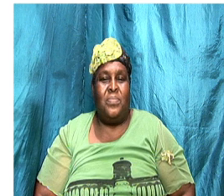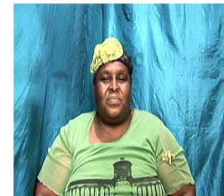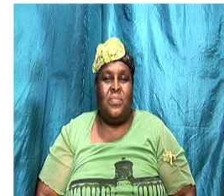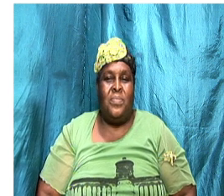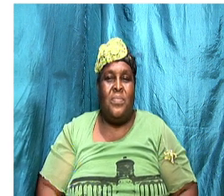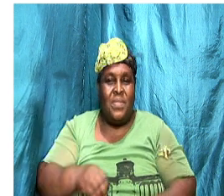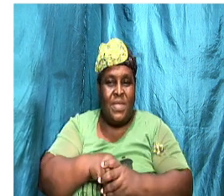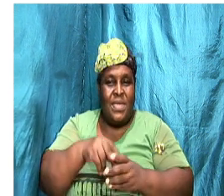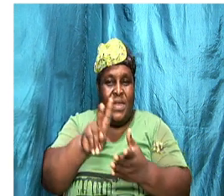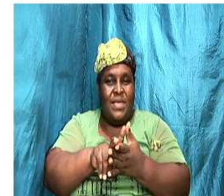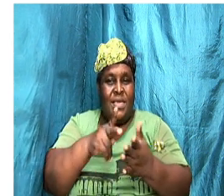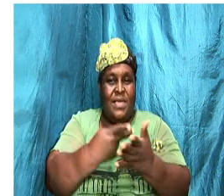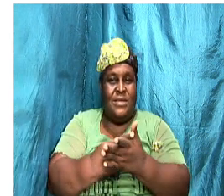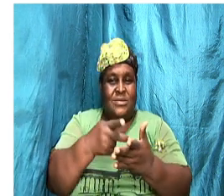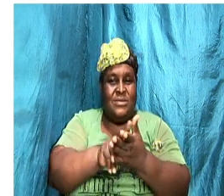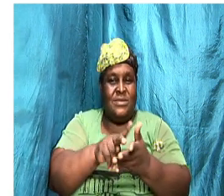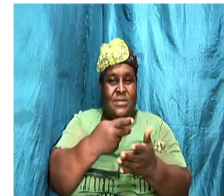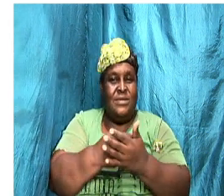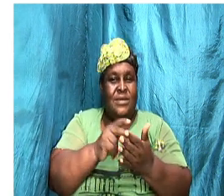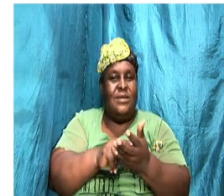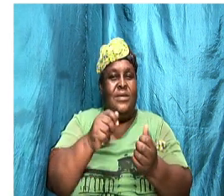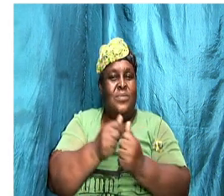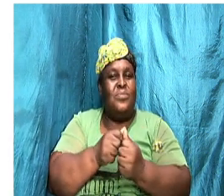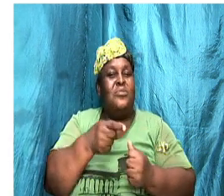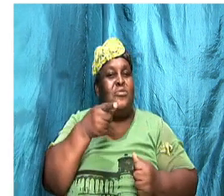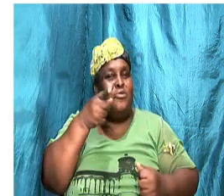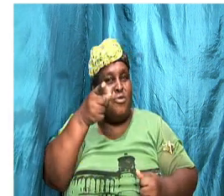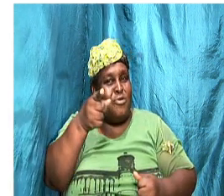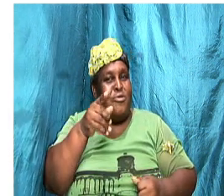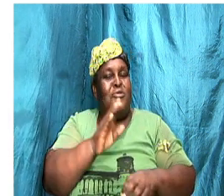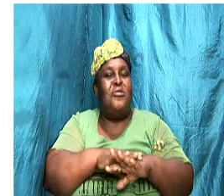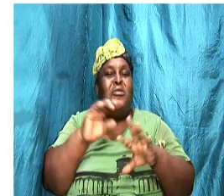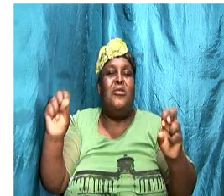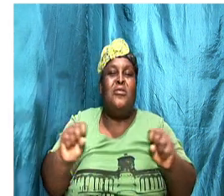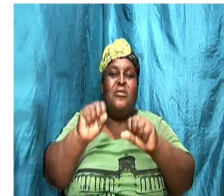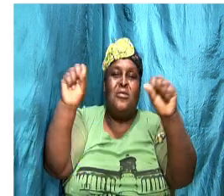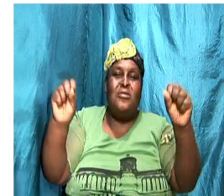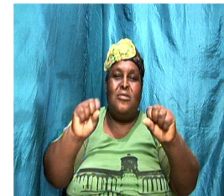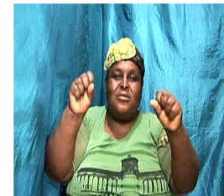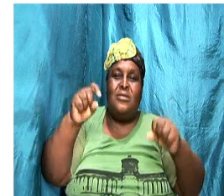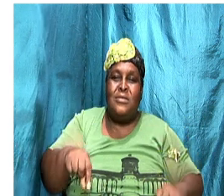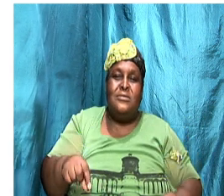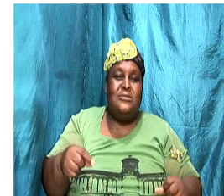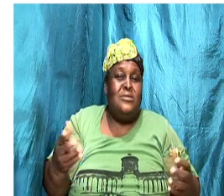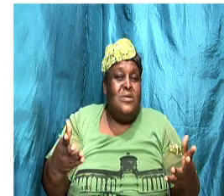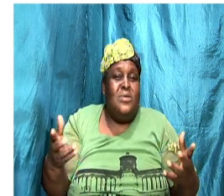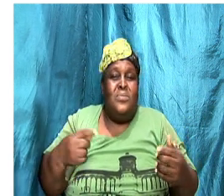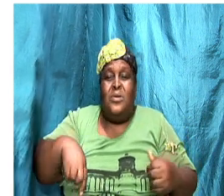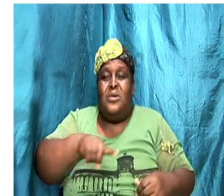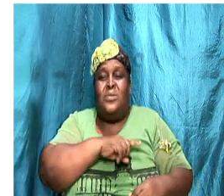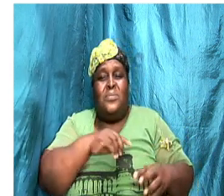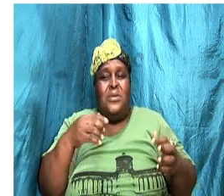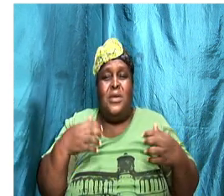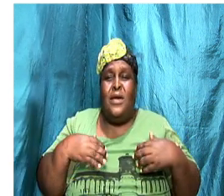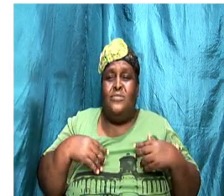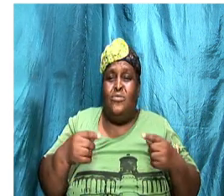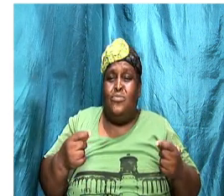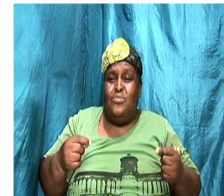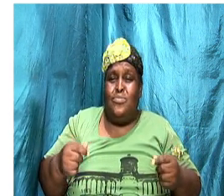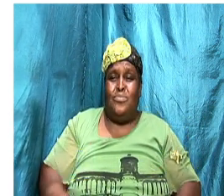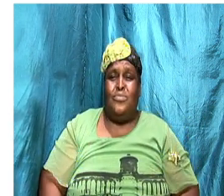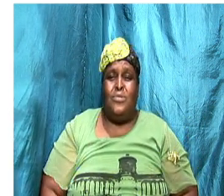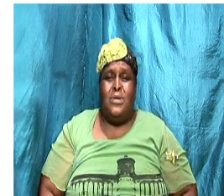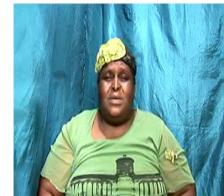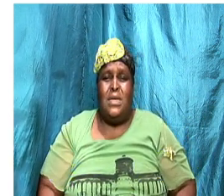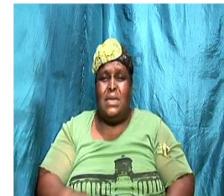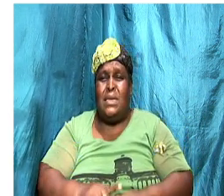in the kitchen with her on Saturdays because this is what we have to do we can't make the relationship get so more